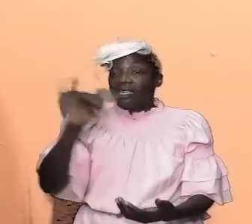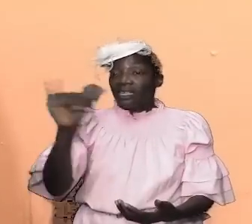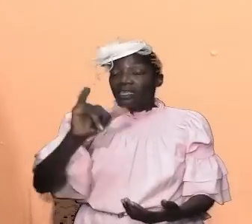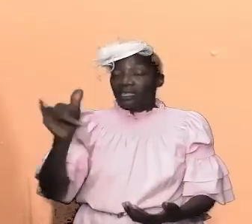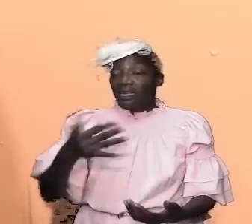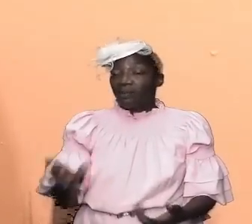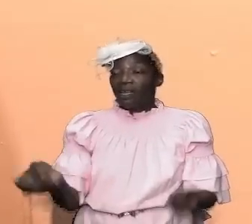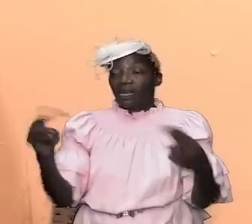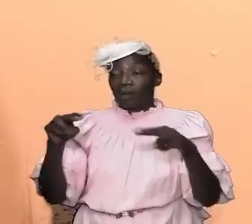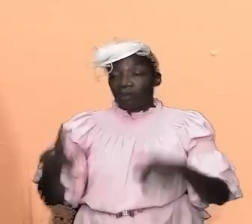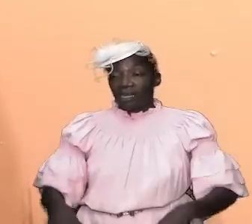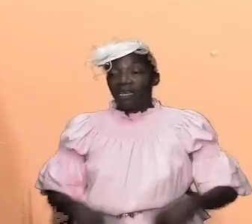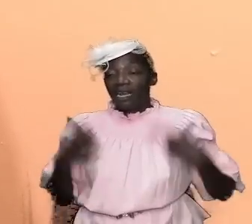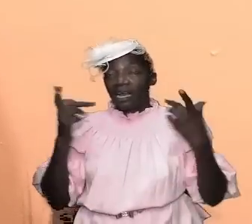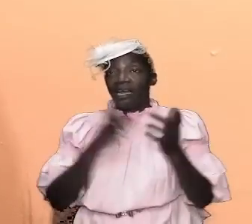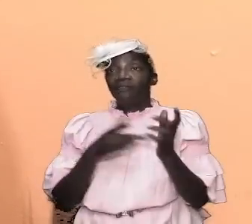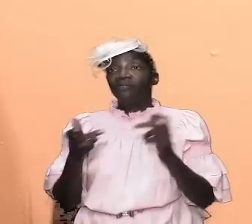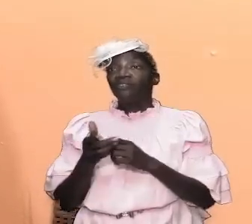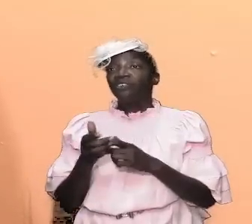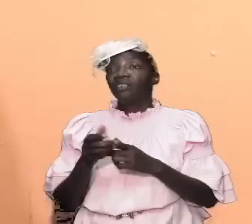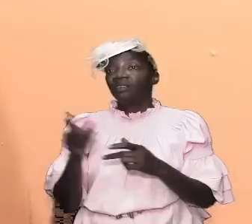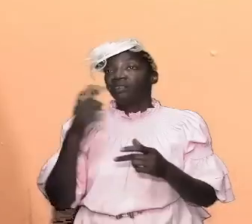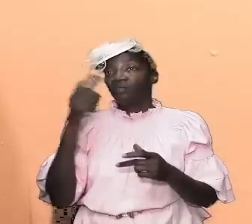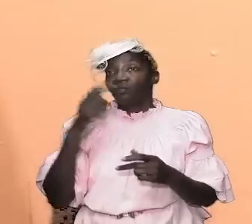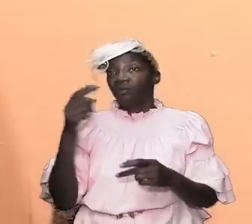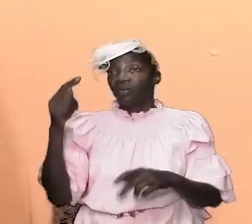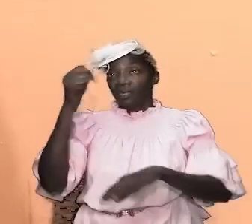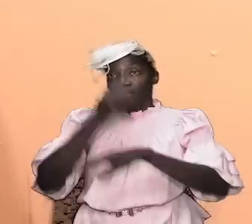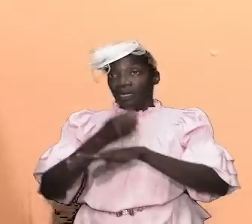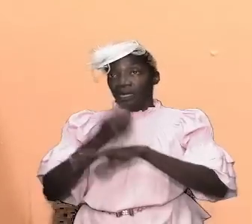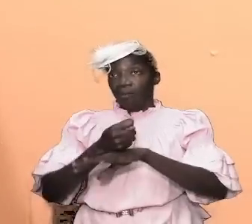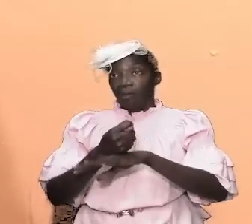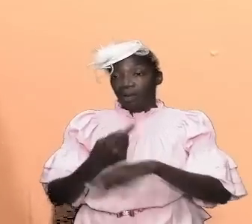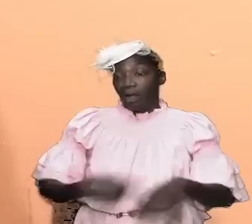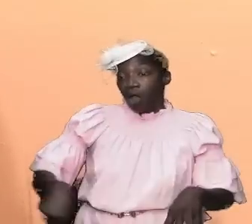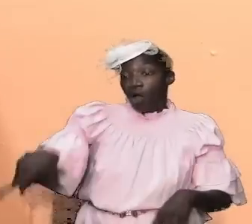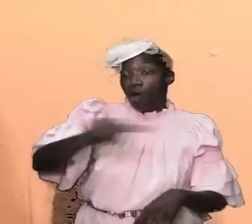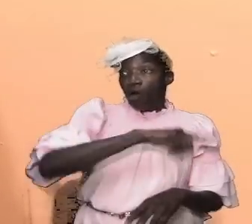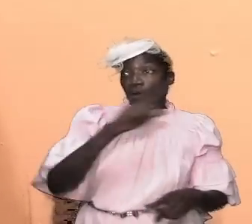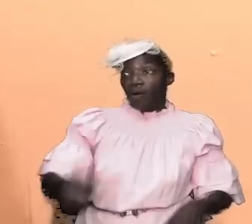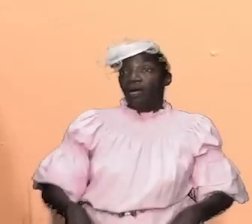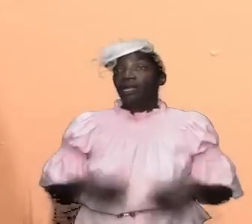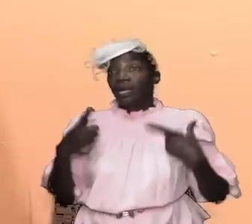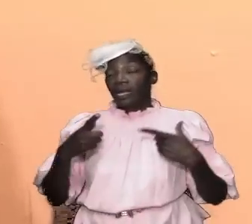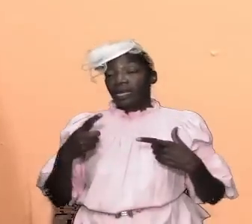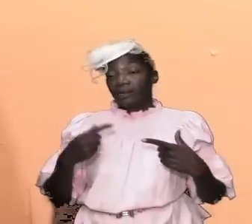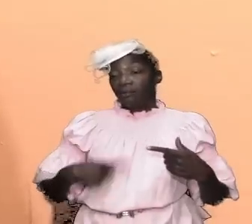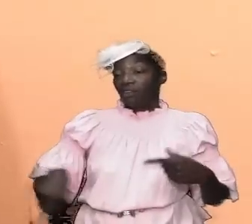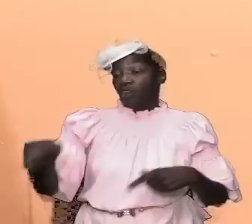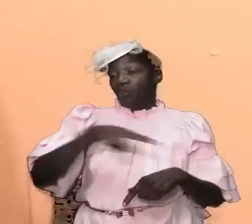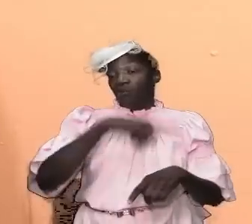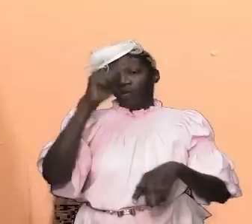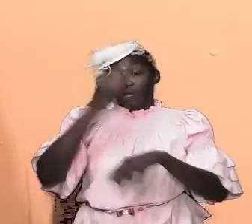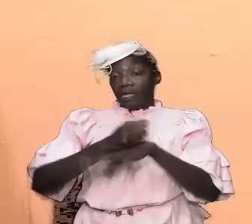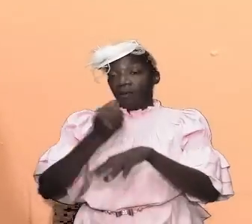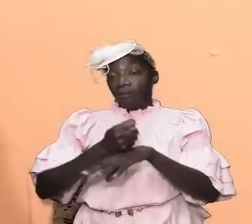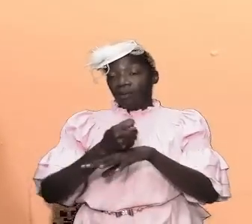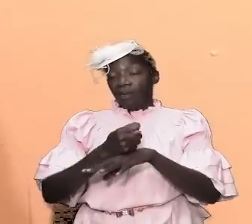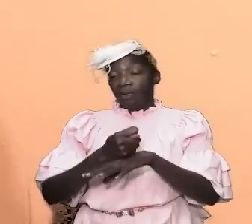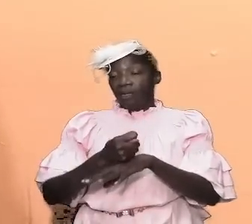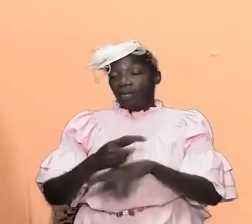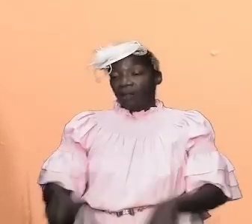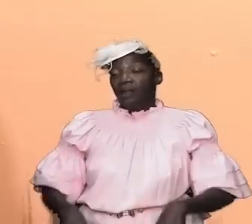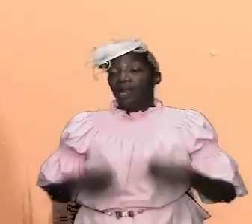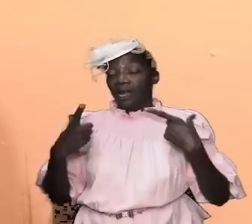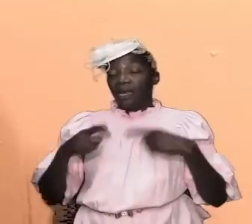jesus who was a temple in our lives we are temple and in the life of the